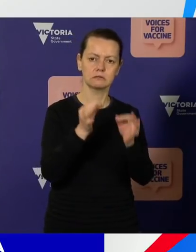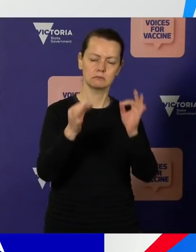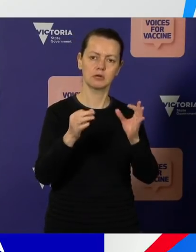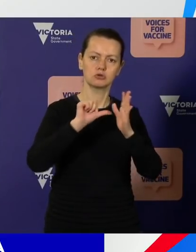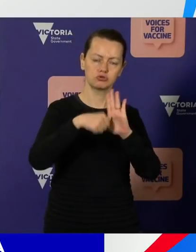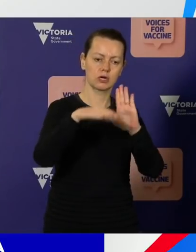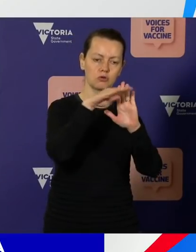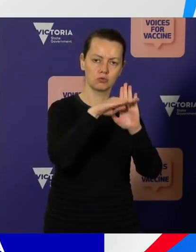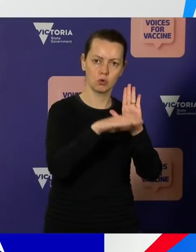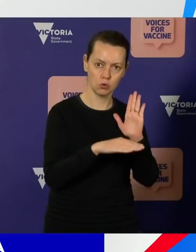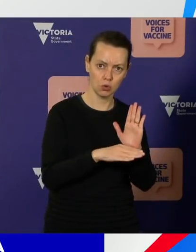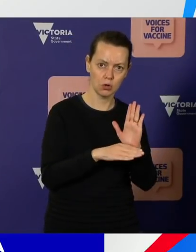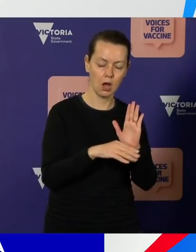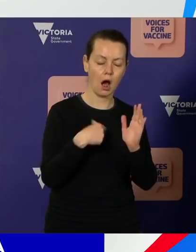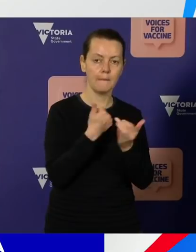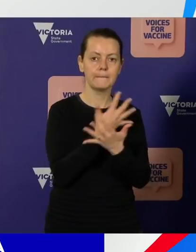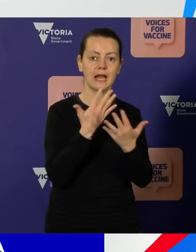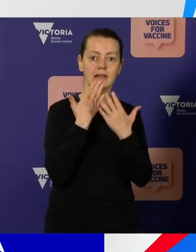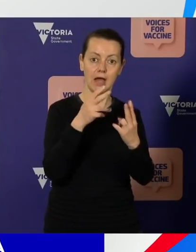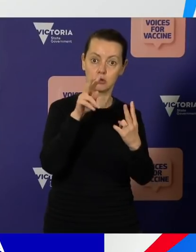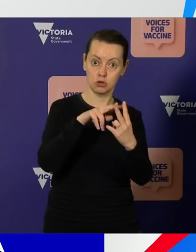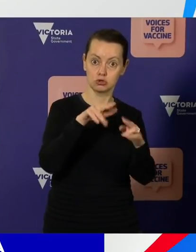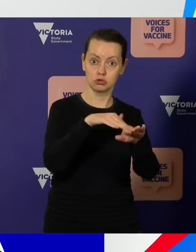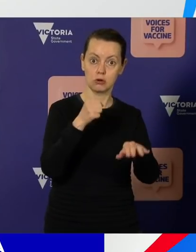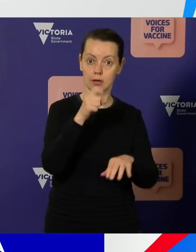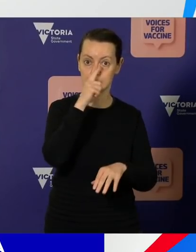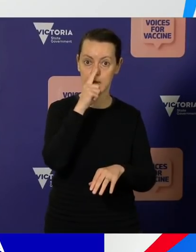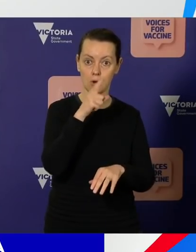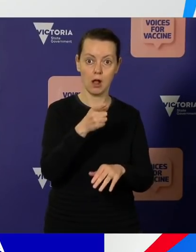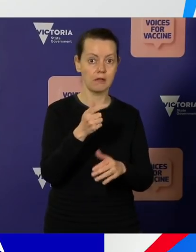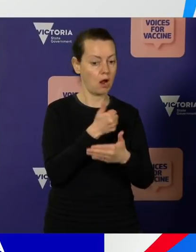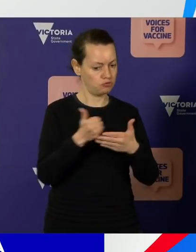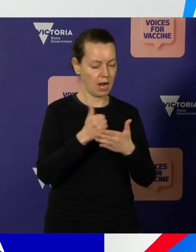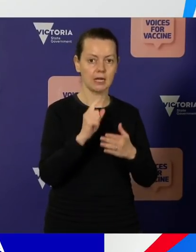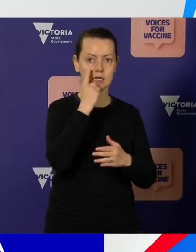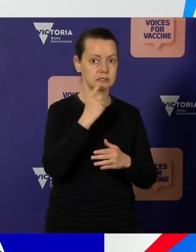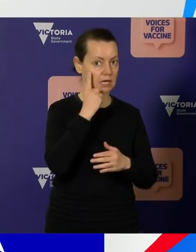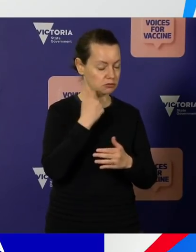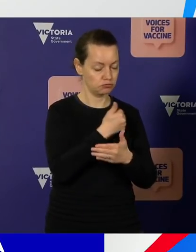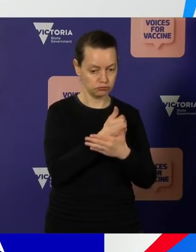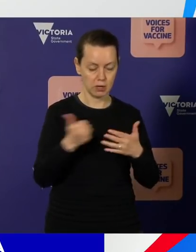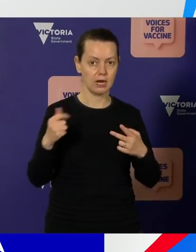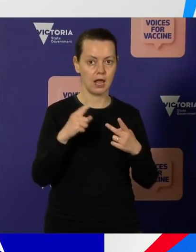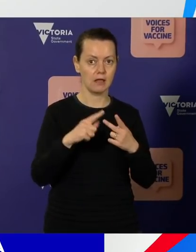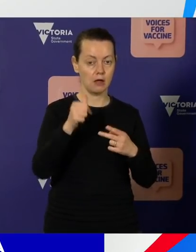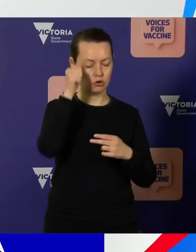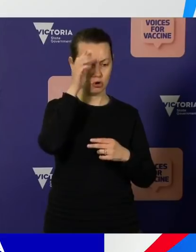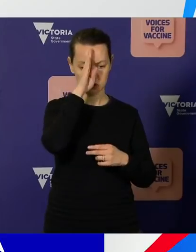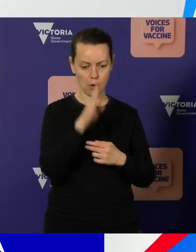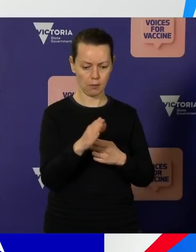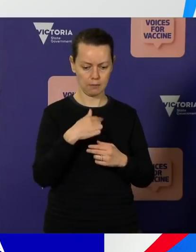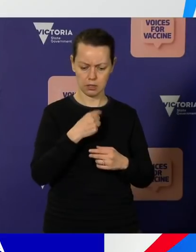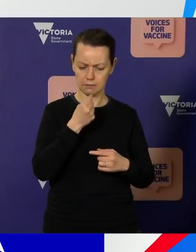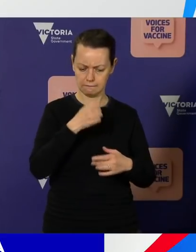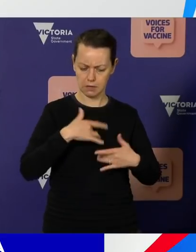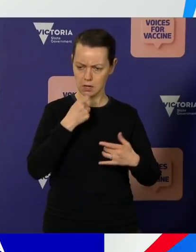drivers for getting tested so regularly, for getting tested immediately when they had symptoms, and for isolating so well. We do have one onward case of